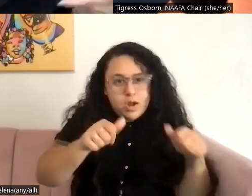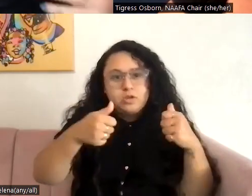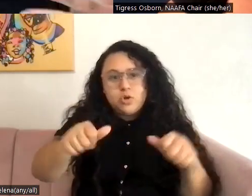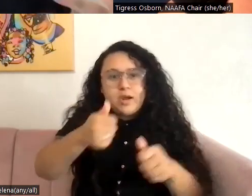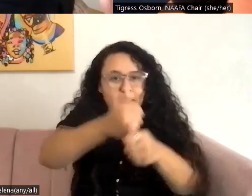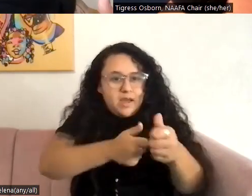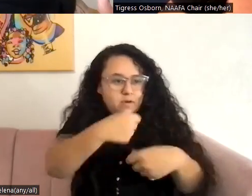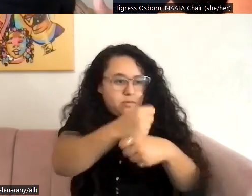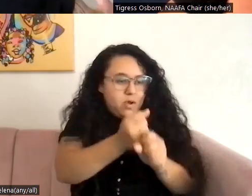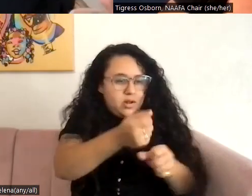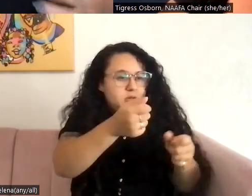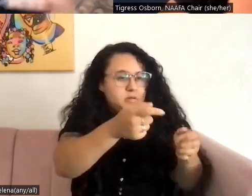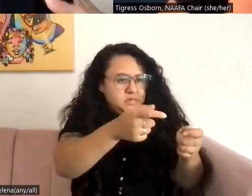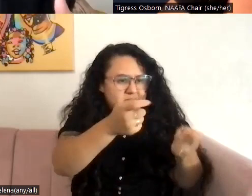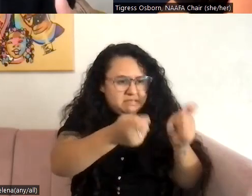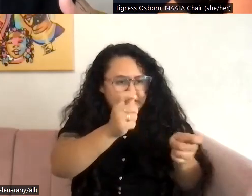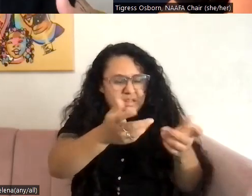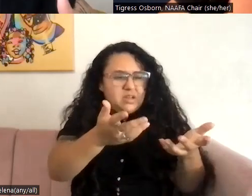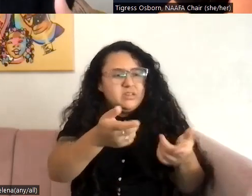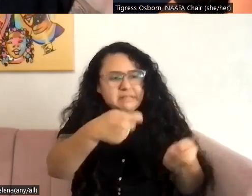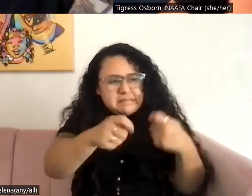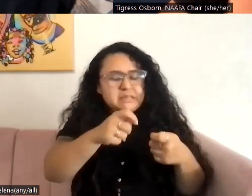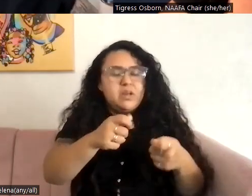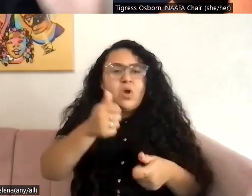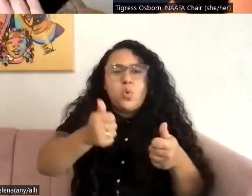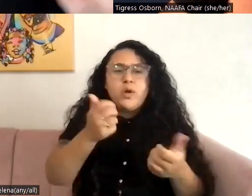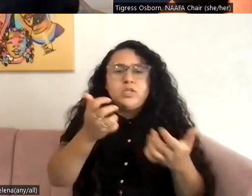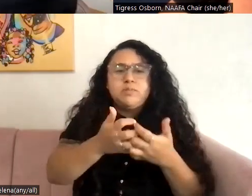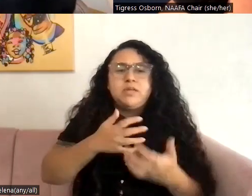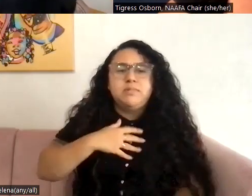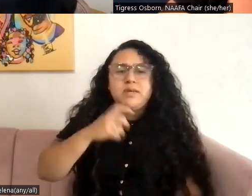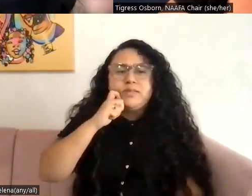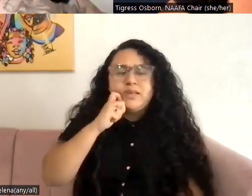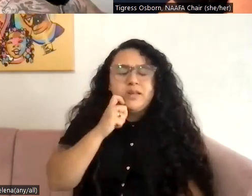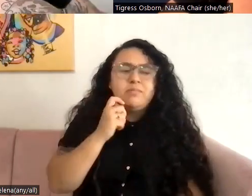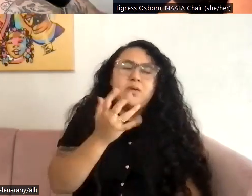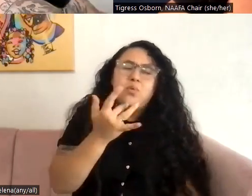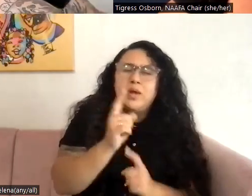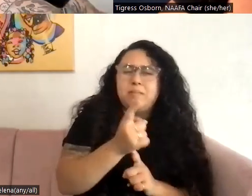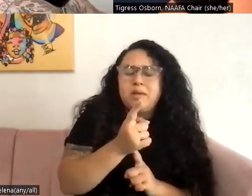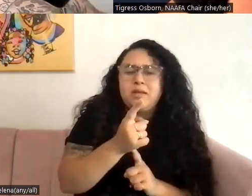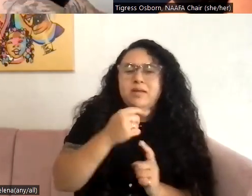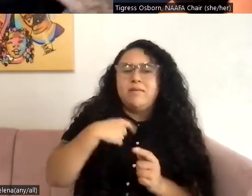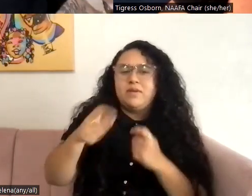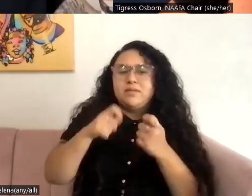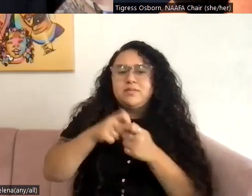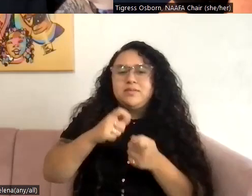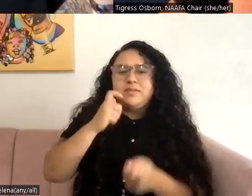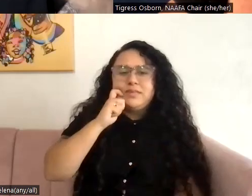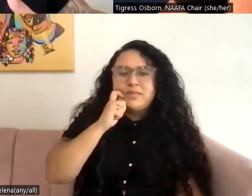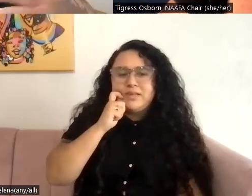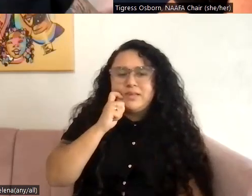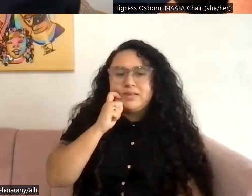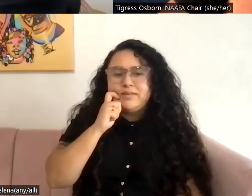like, what works on my skin? And then I started to be like, well, wait a minute. Like I have this very particular skin and, and,